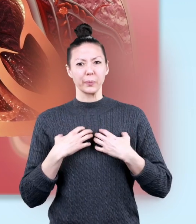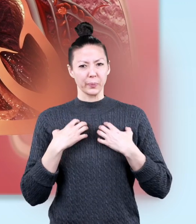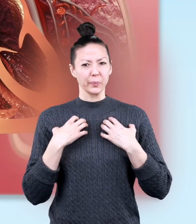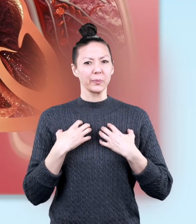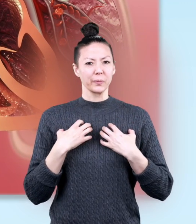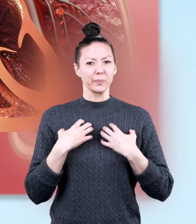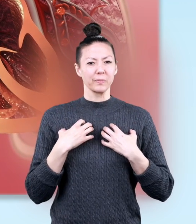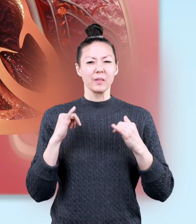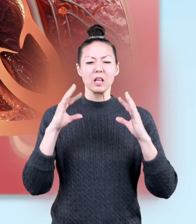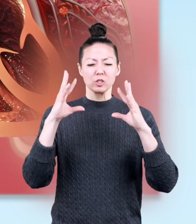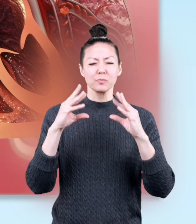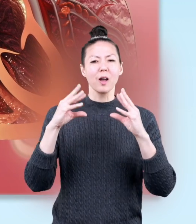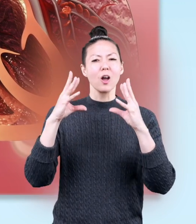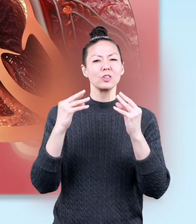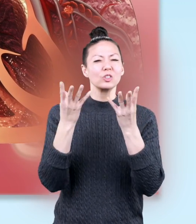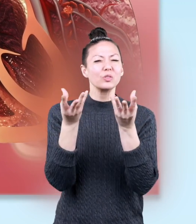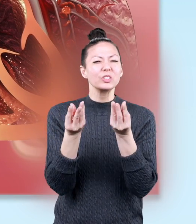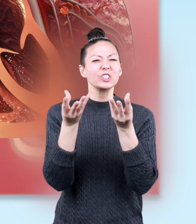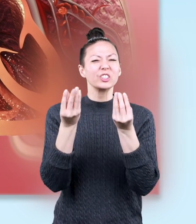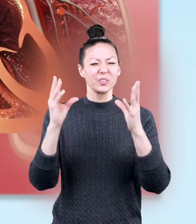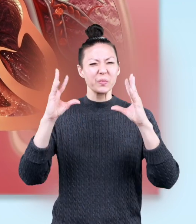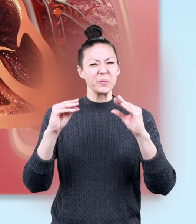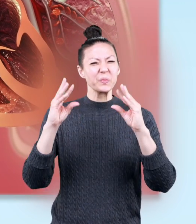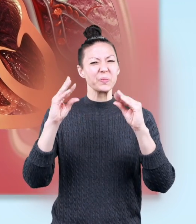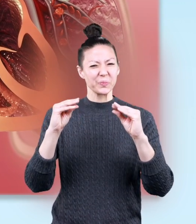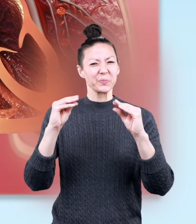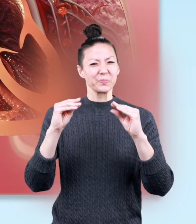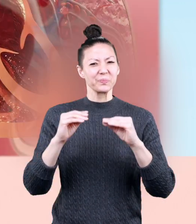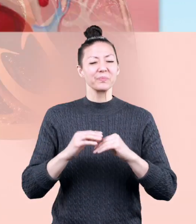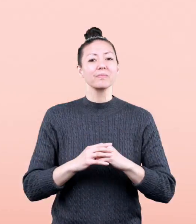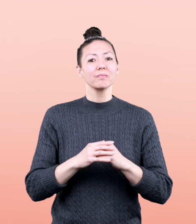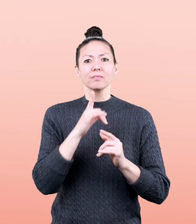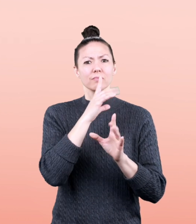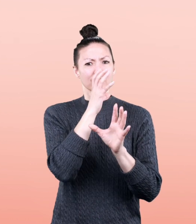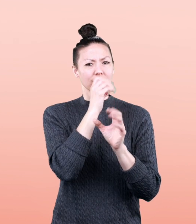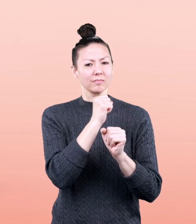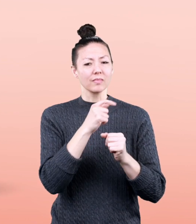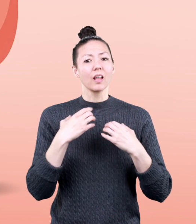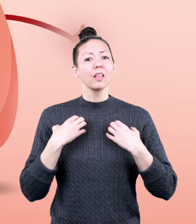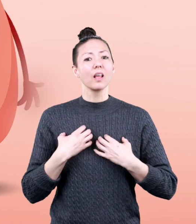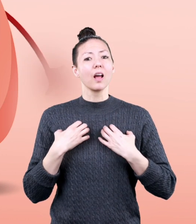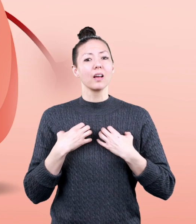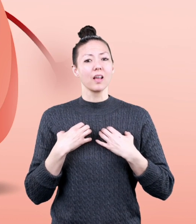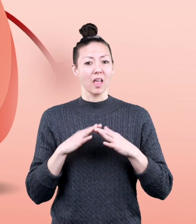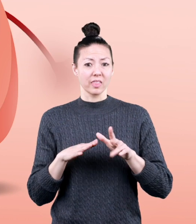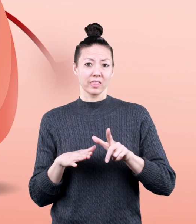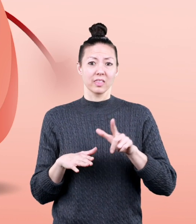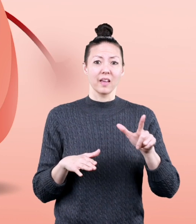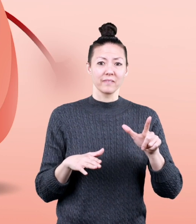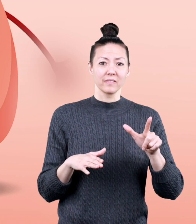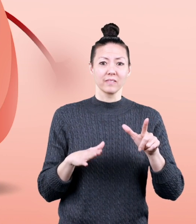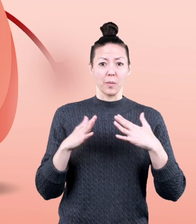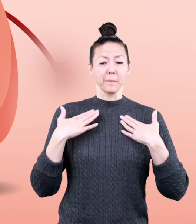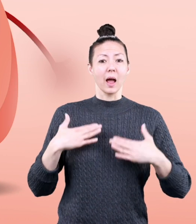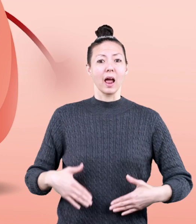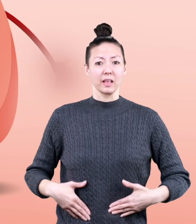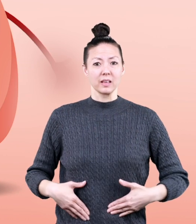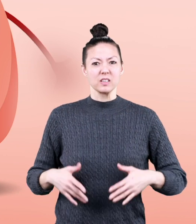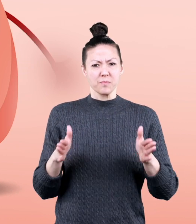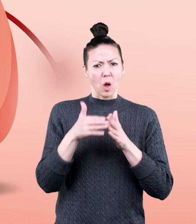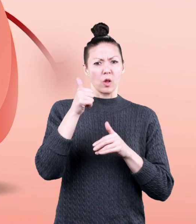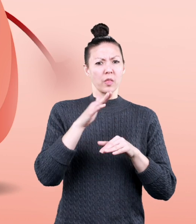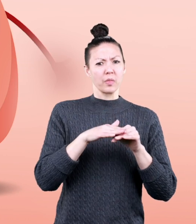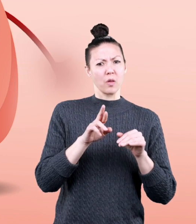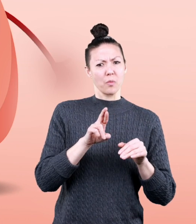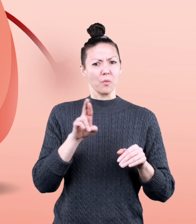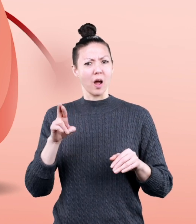is pink, sponge-like, and squishy. Fun fact, the lung on the left side of your